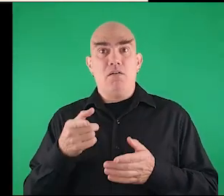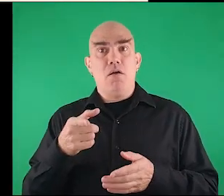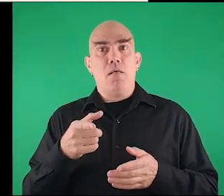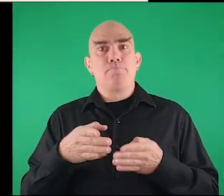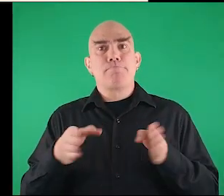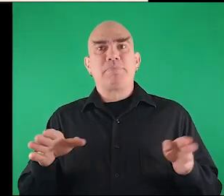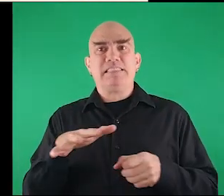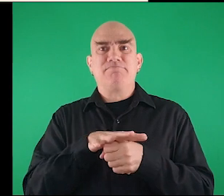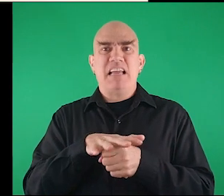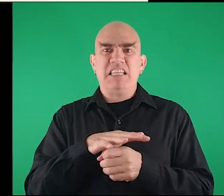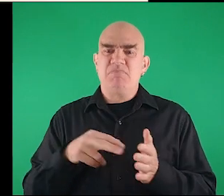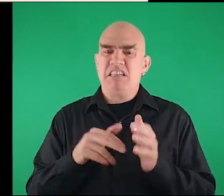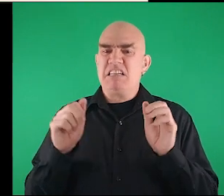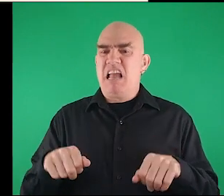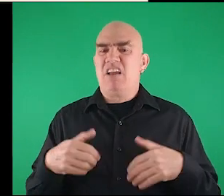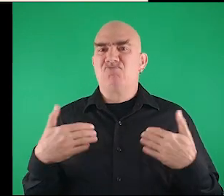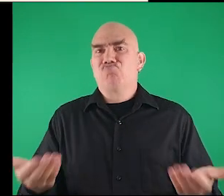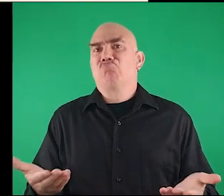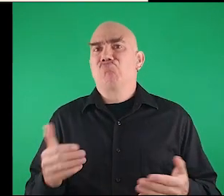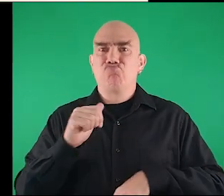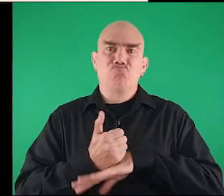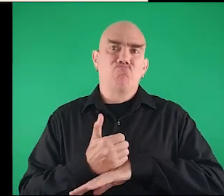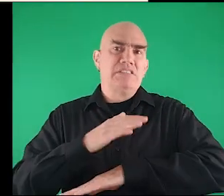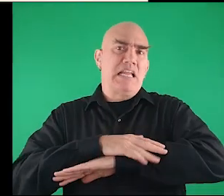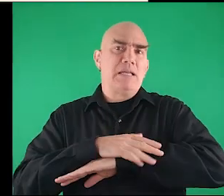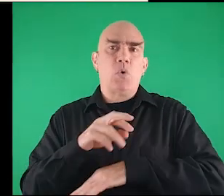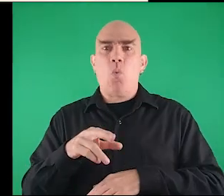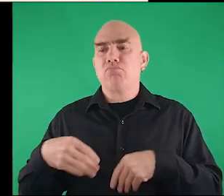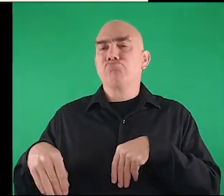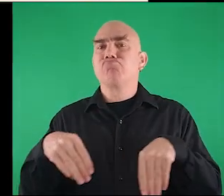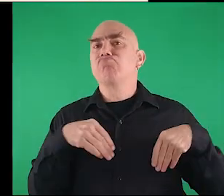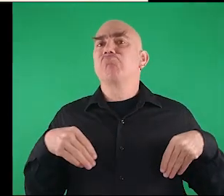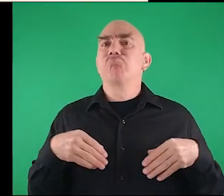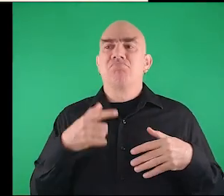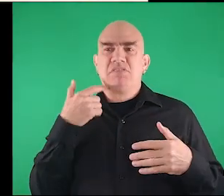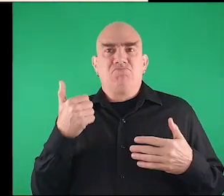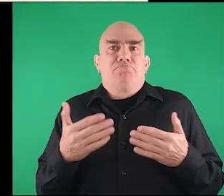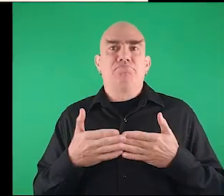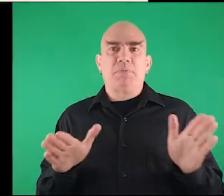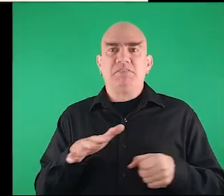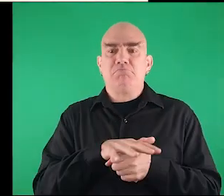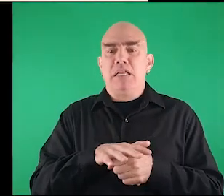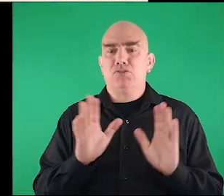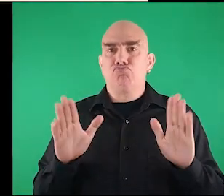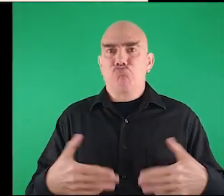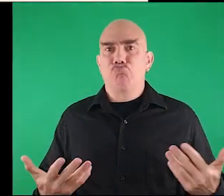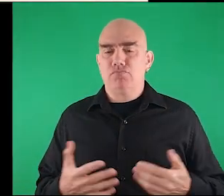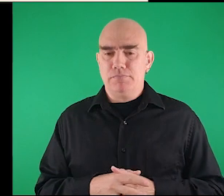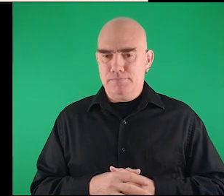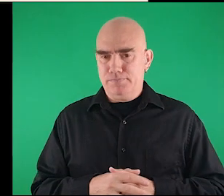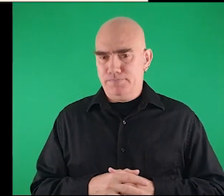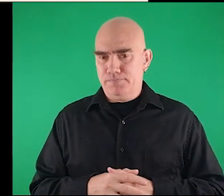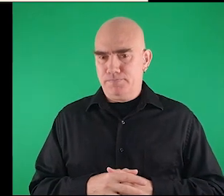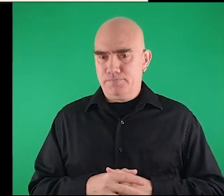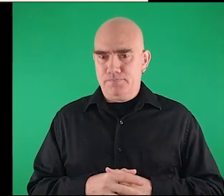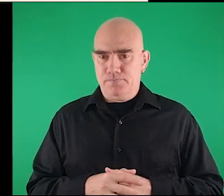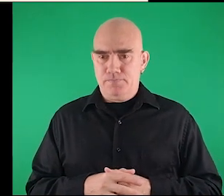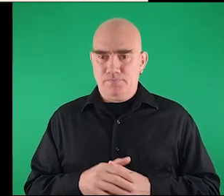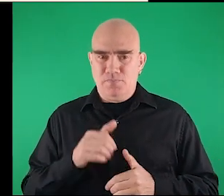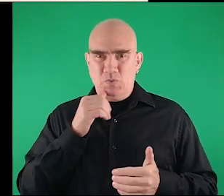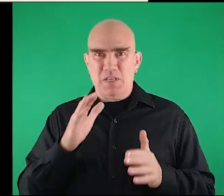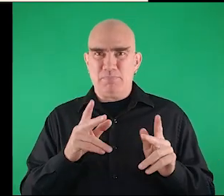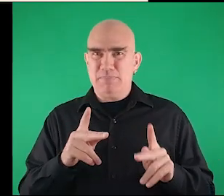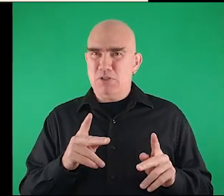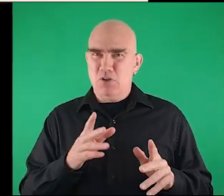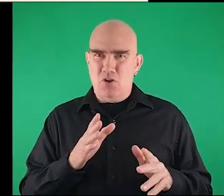public space, the tables and all kinds of commerce and